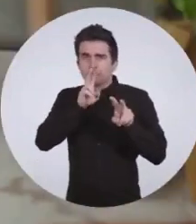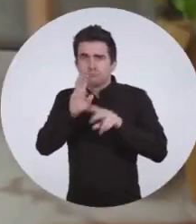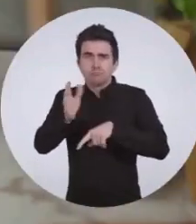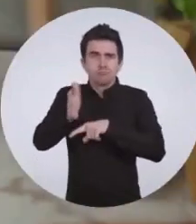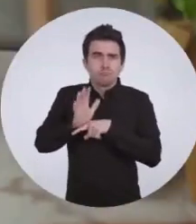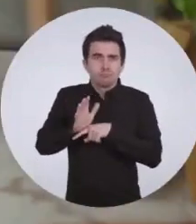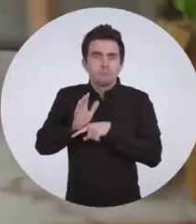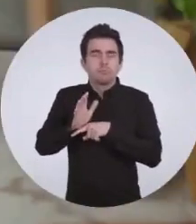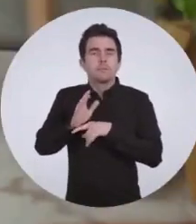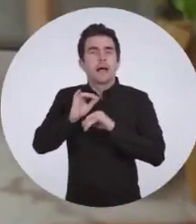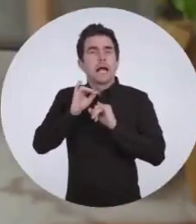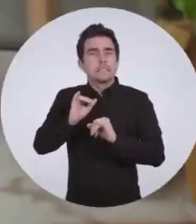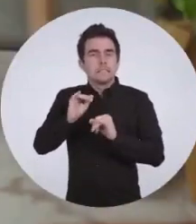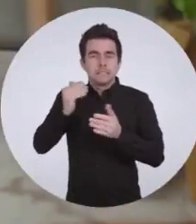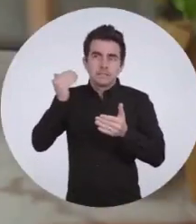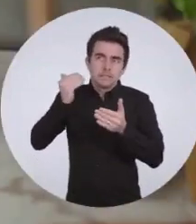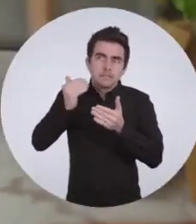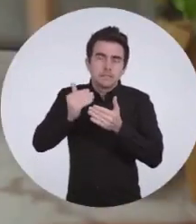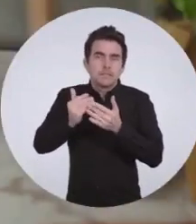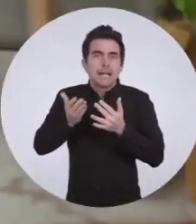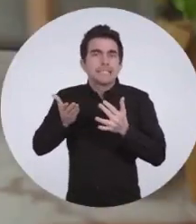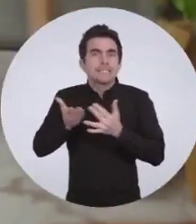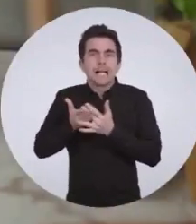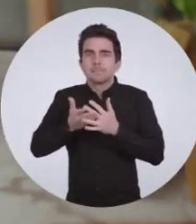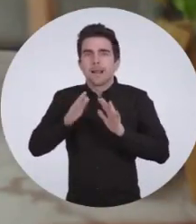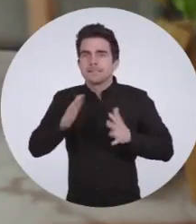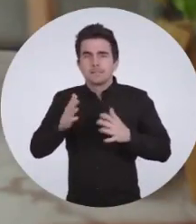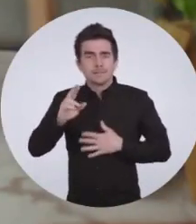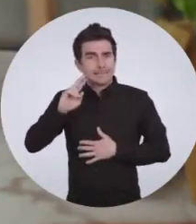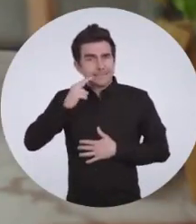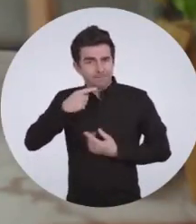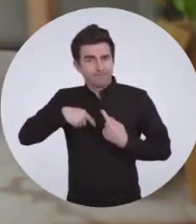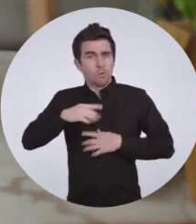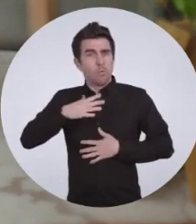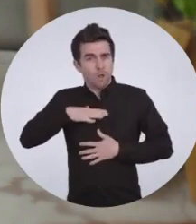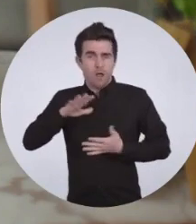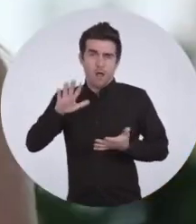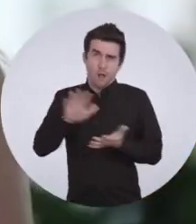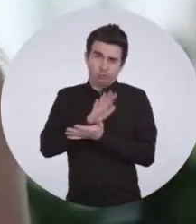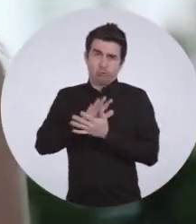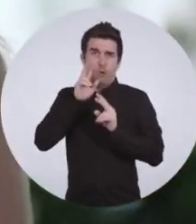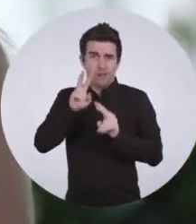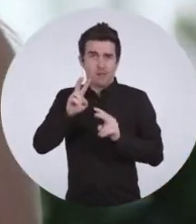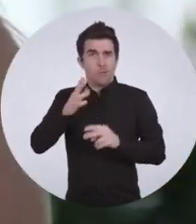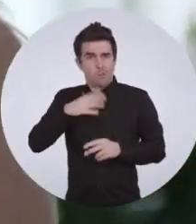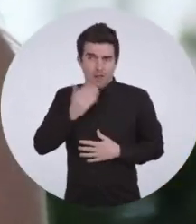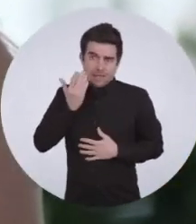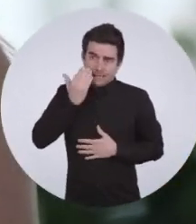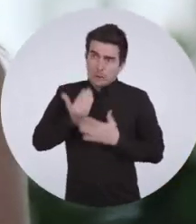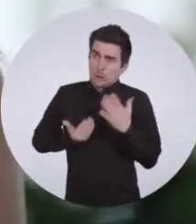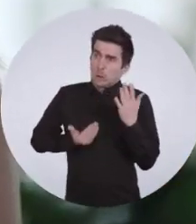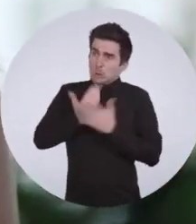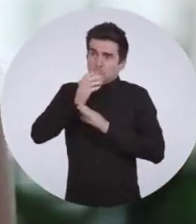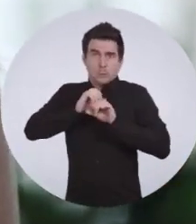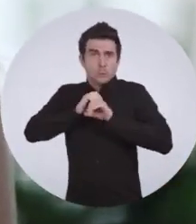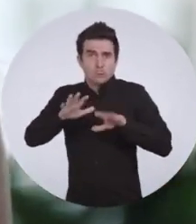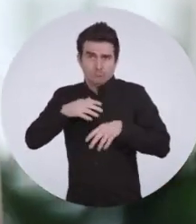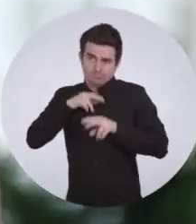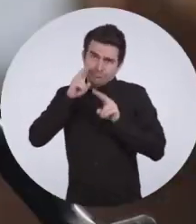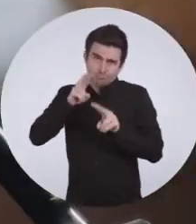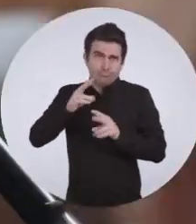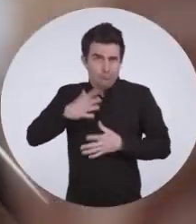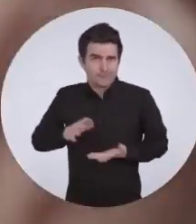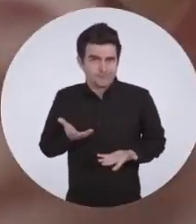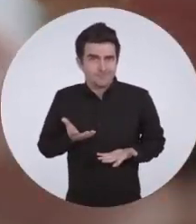But a lot of the time, it's not easily accessible. Deaf people want to enjoy things too. So, of course, we want to watch the latest shows and movies.